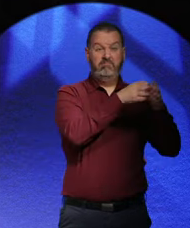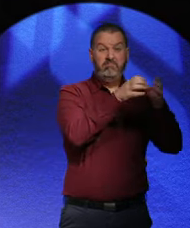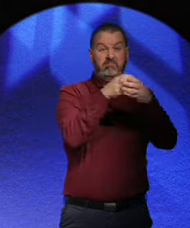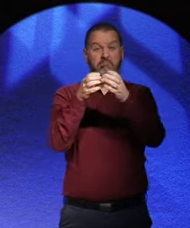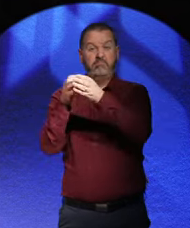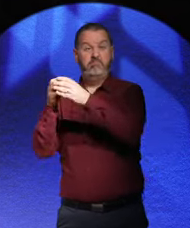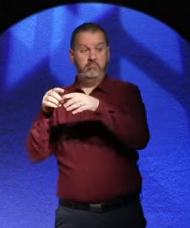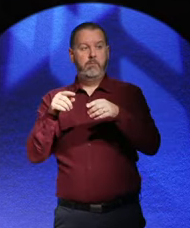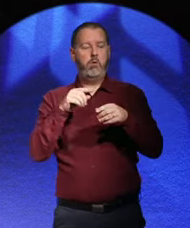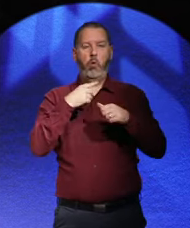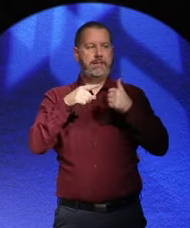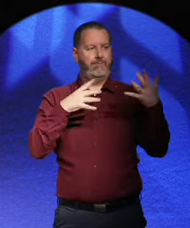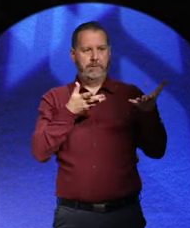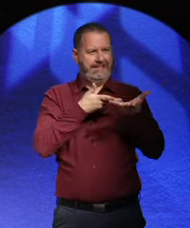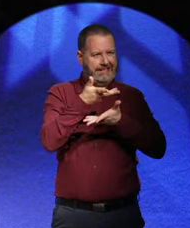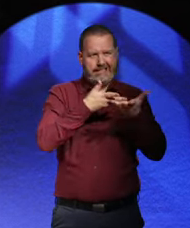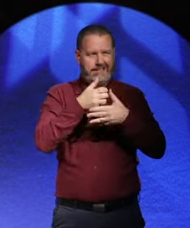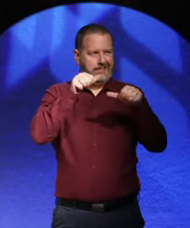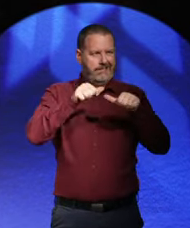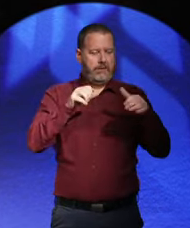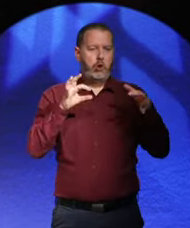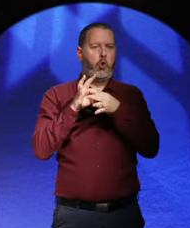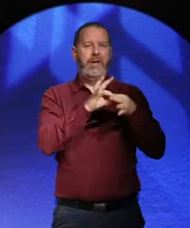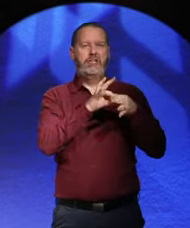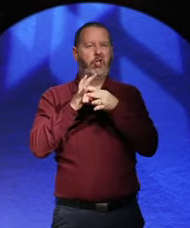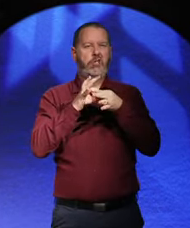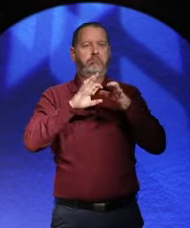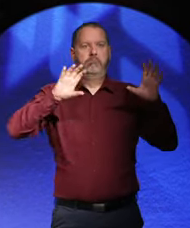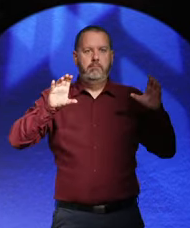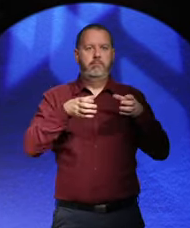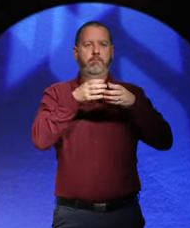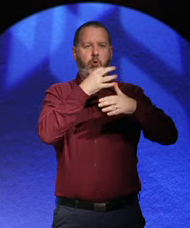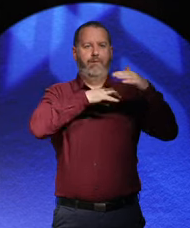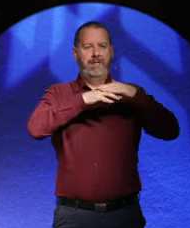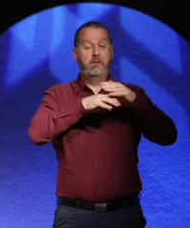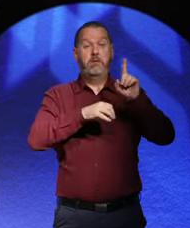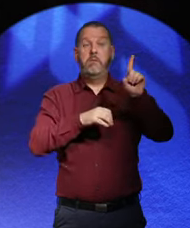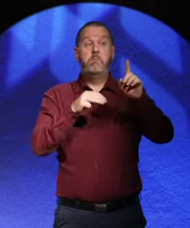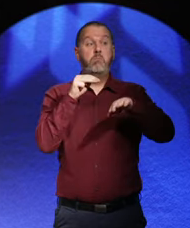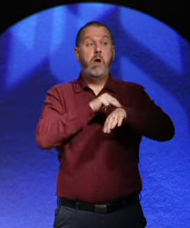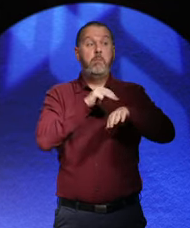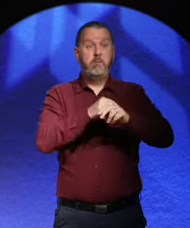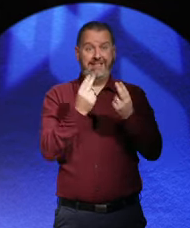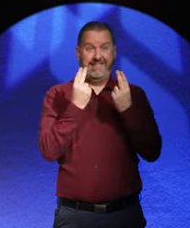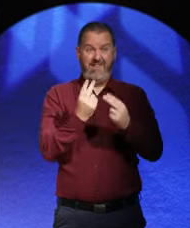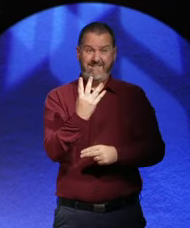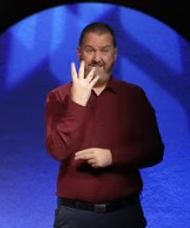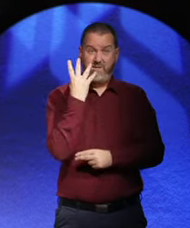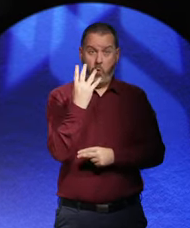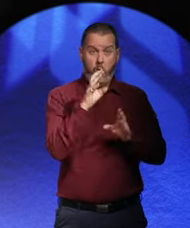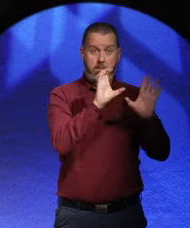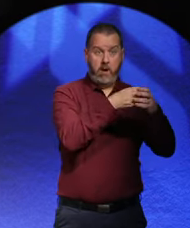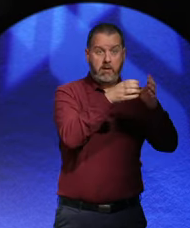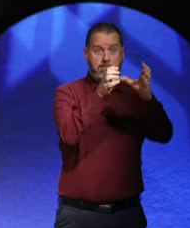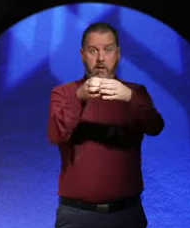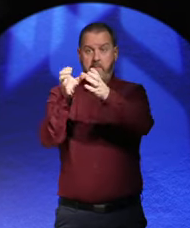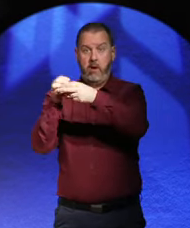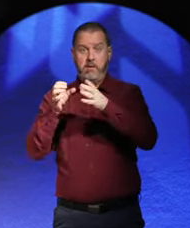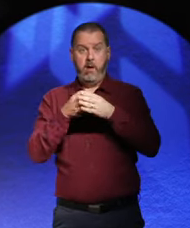made up these coalitions. But the problem was that you needed four parties to form a coalition.